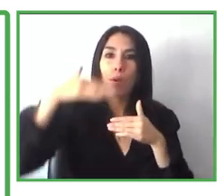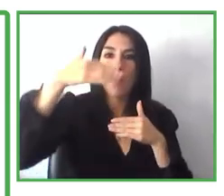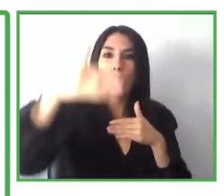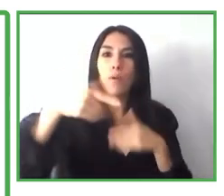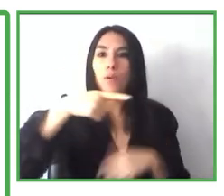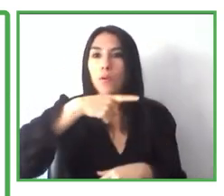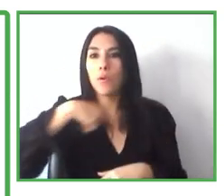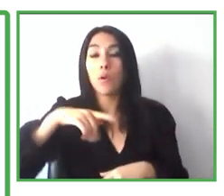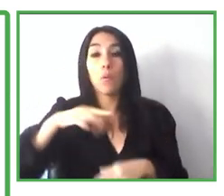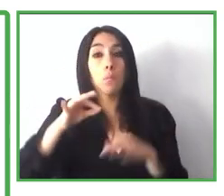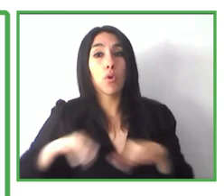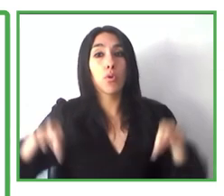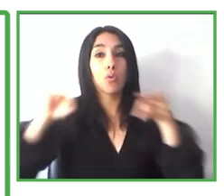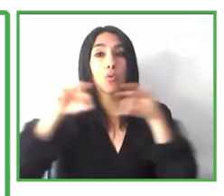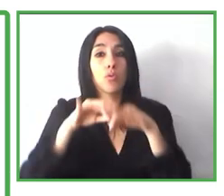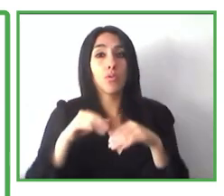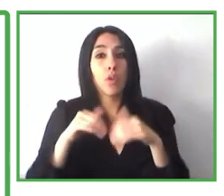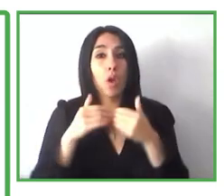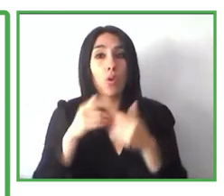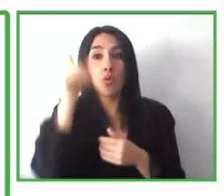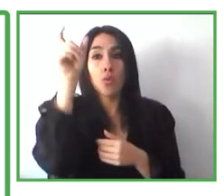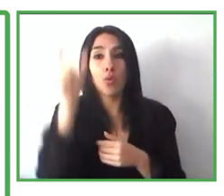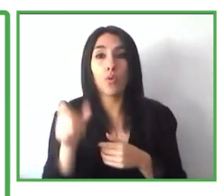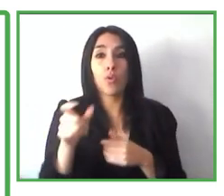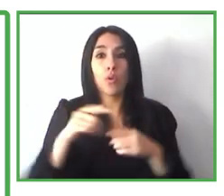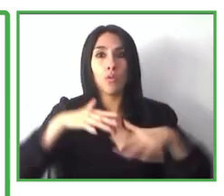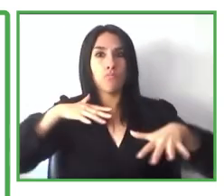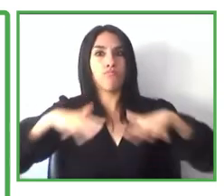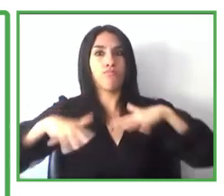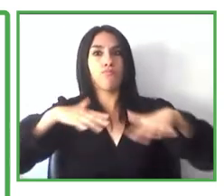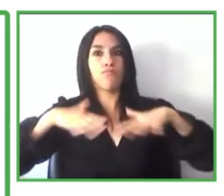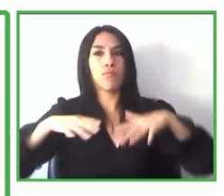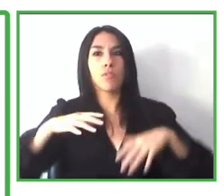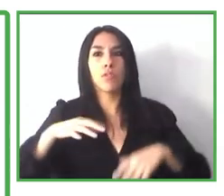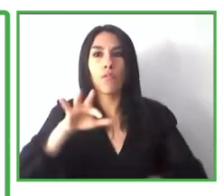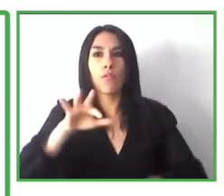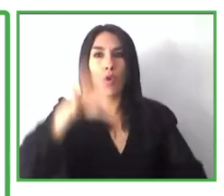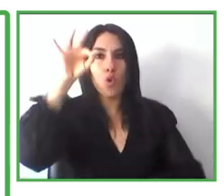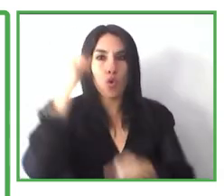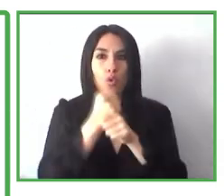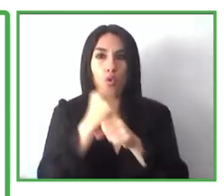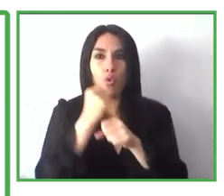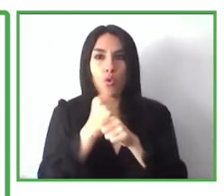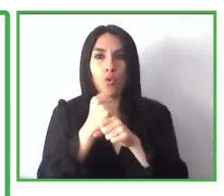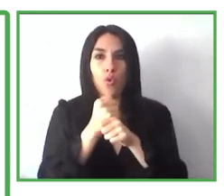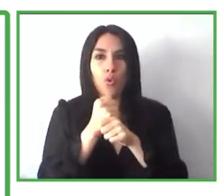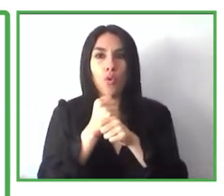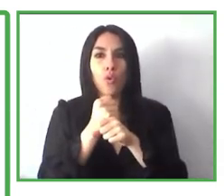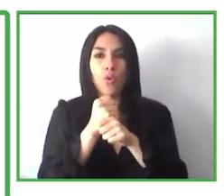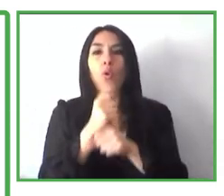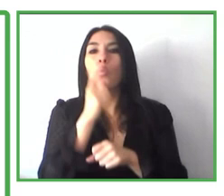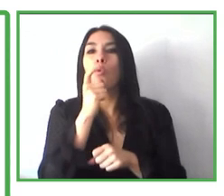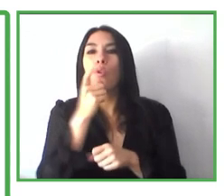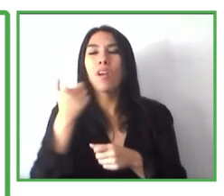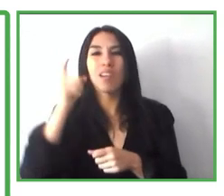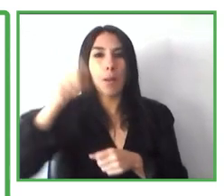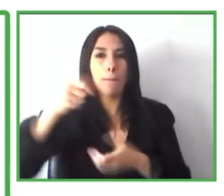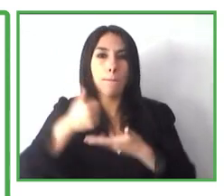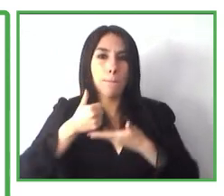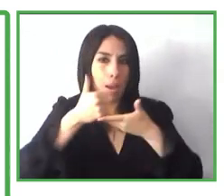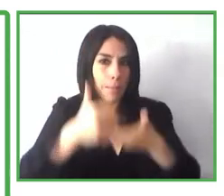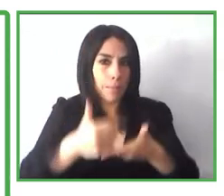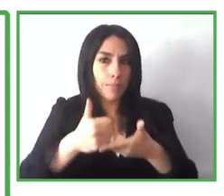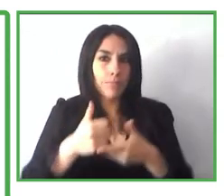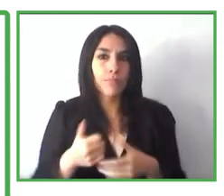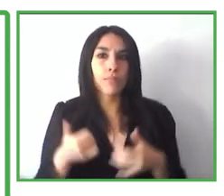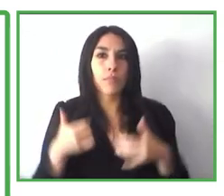us, it is important to figure out whether the person is motivated to find employment, and that they also